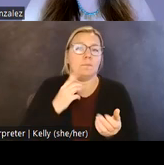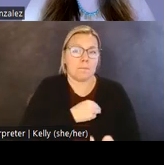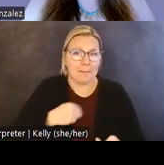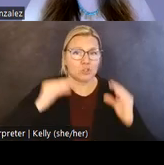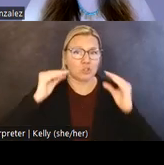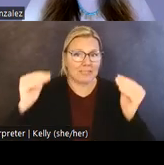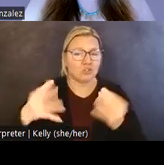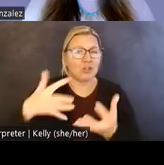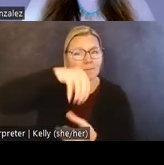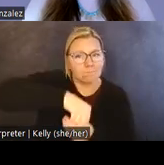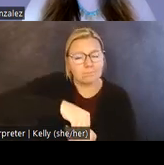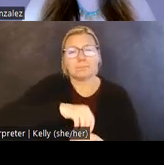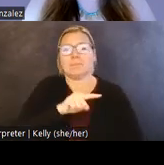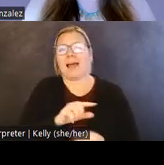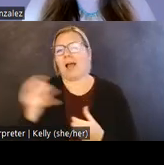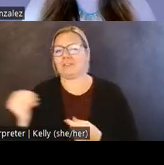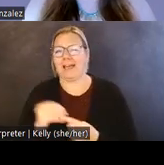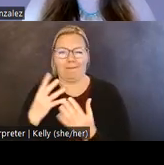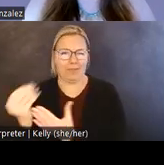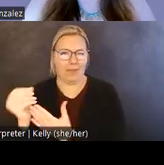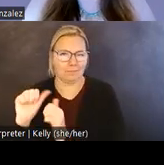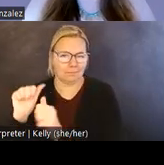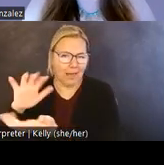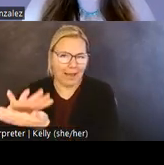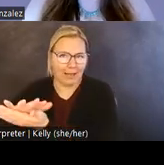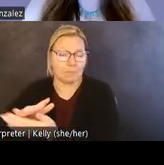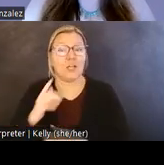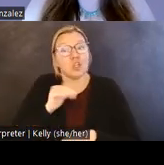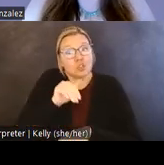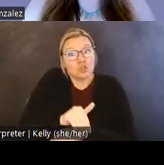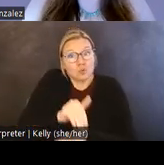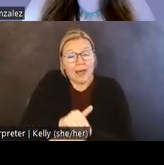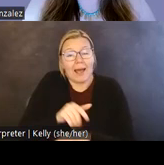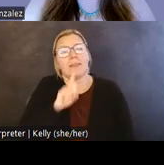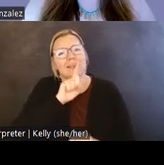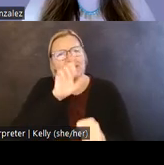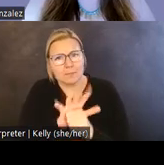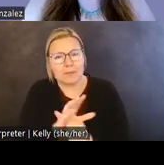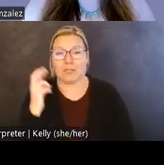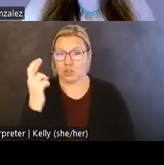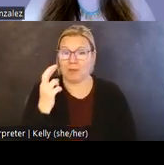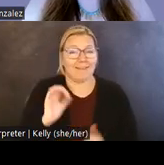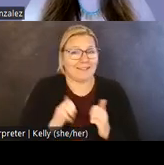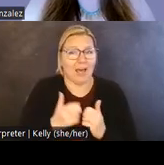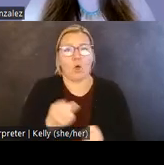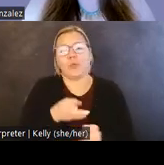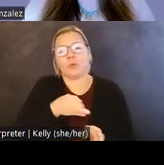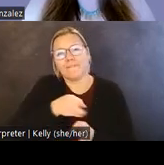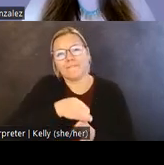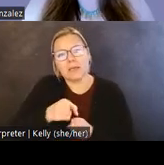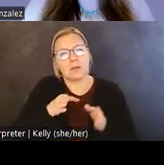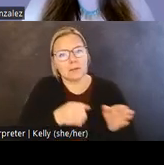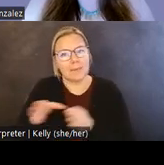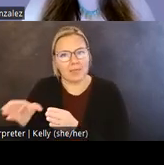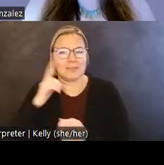and outside of the academy. This evening, I'm going to be speaking about how this commitment is realized through field methods in Indigenous